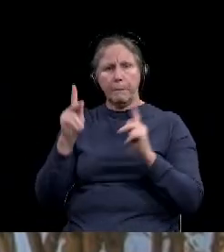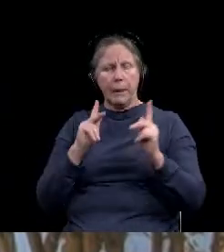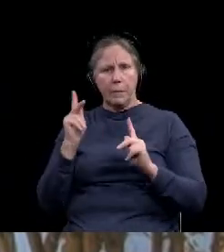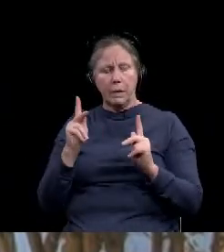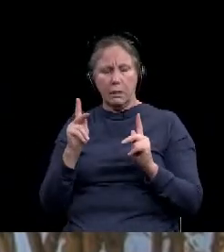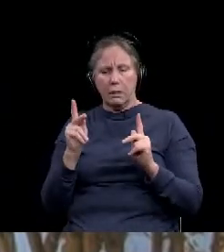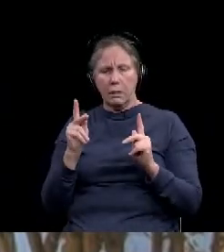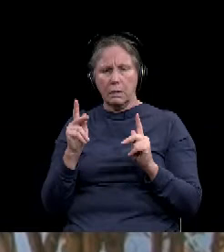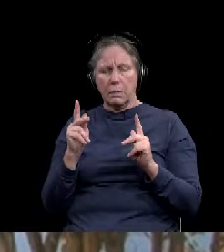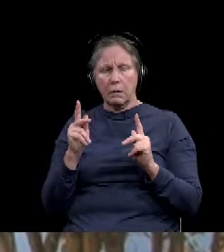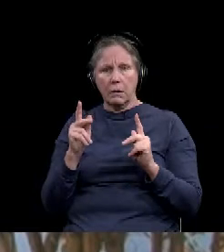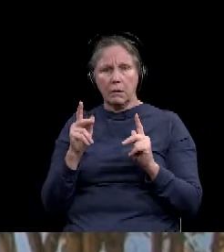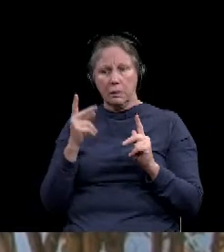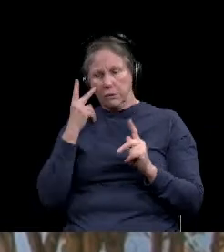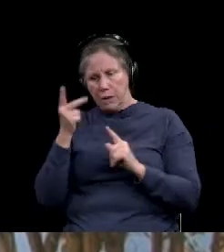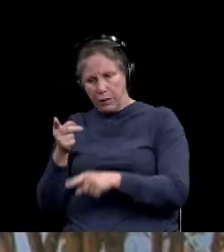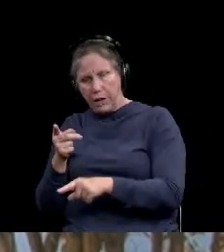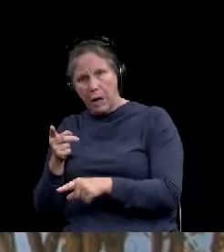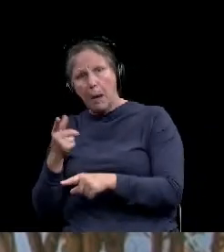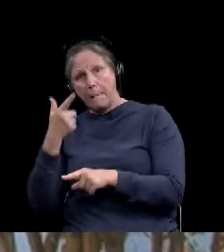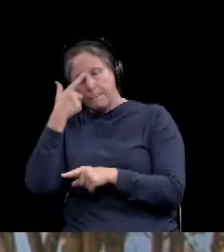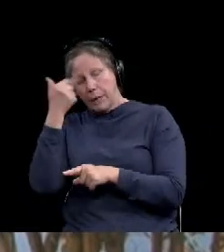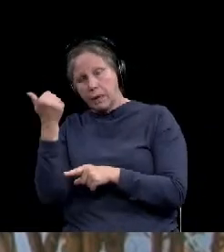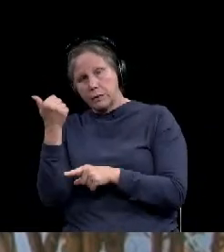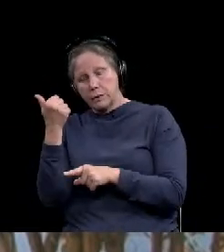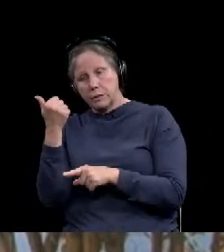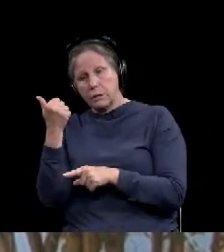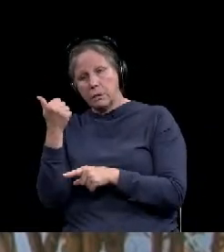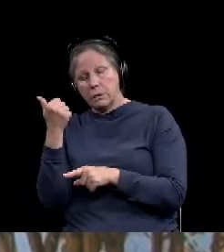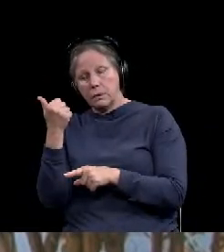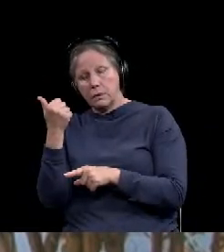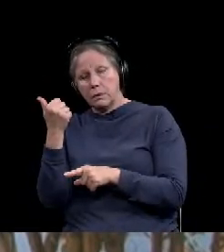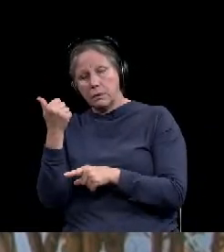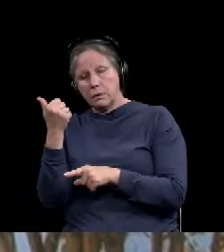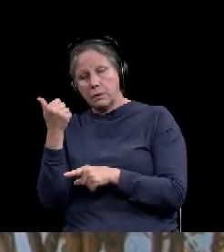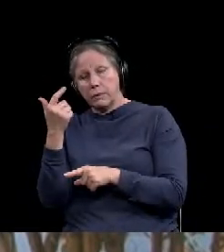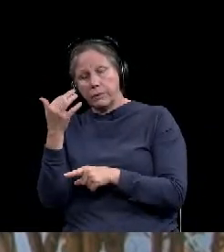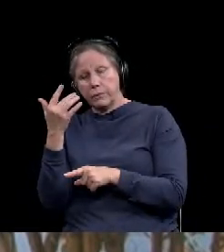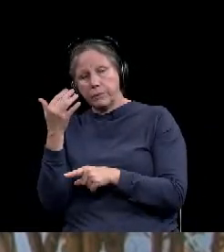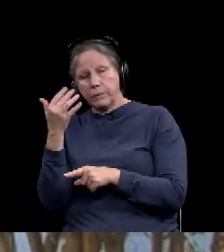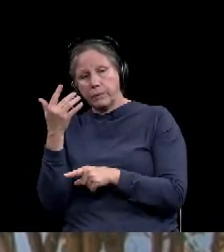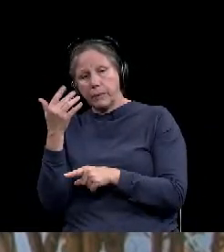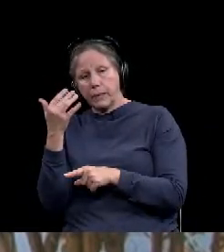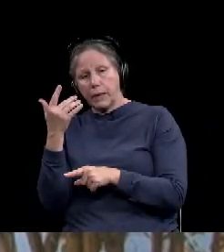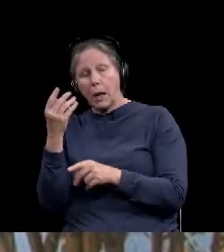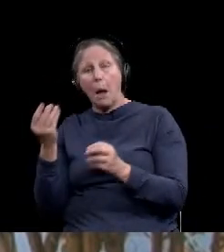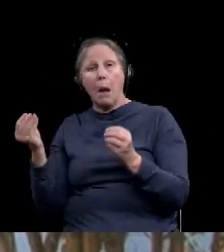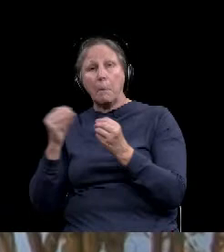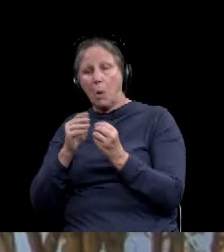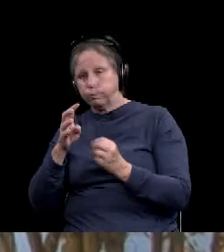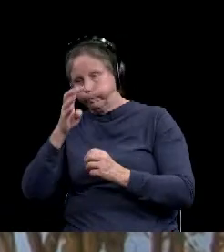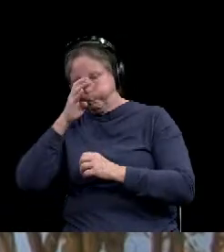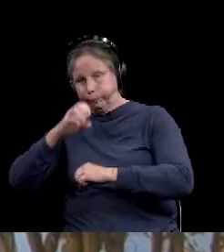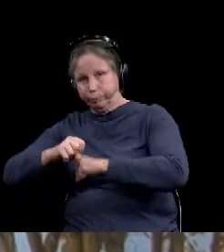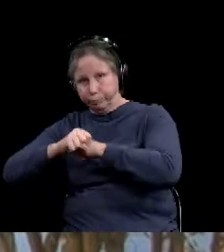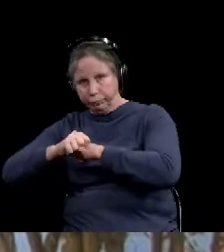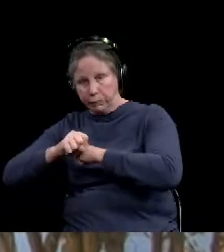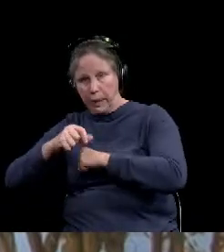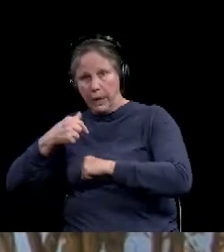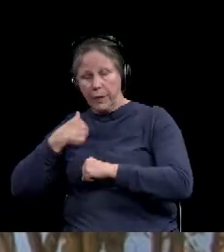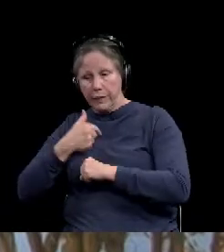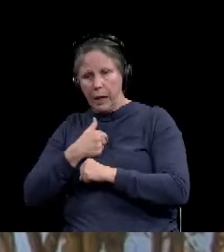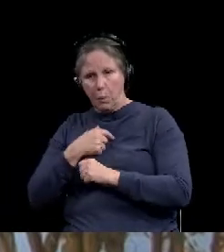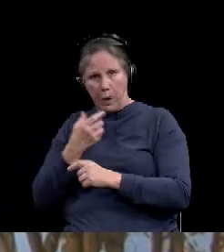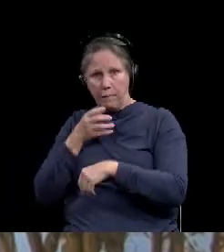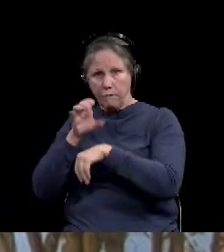saw that it was a result of, extra, an extra layer of precaution that the city or local leaders had somehow